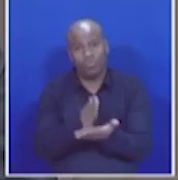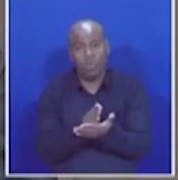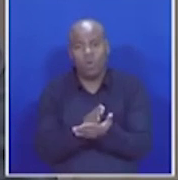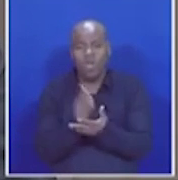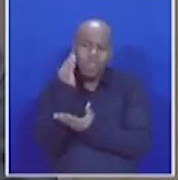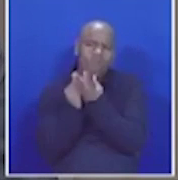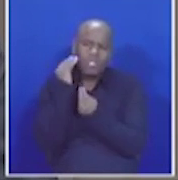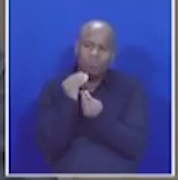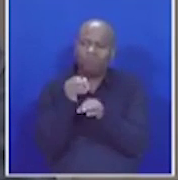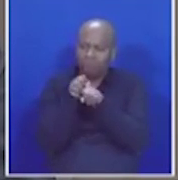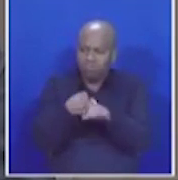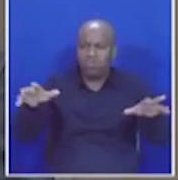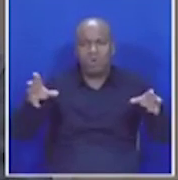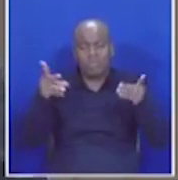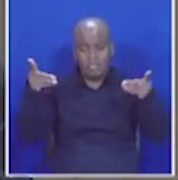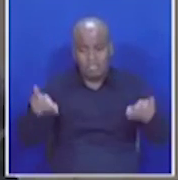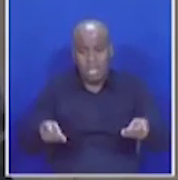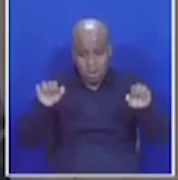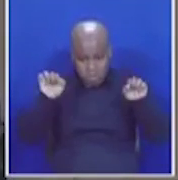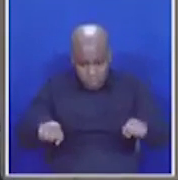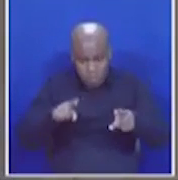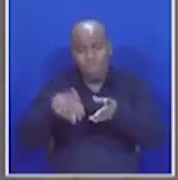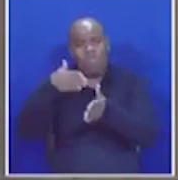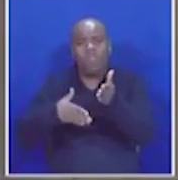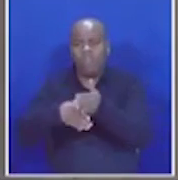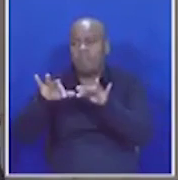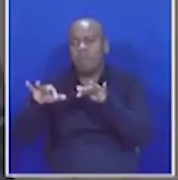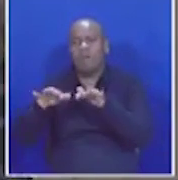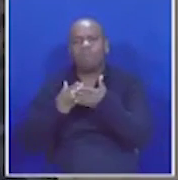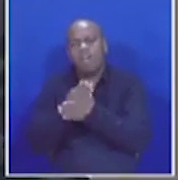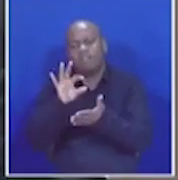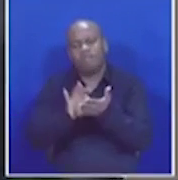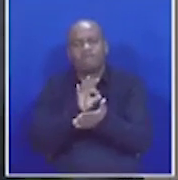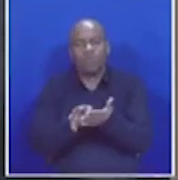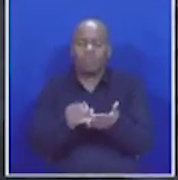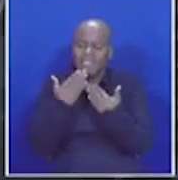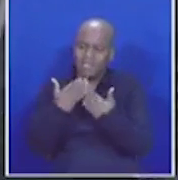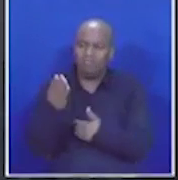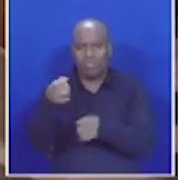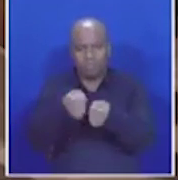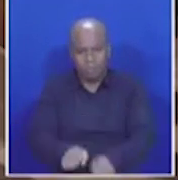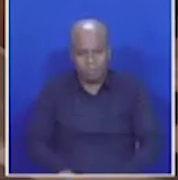information should be designed instead of denying the people the right to vote. I thank you, Chair Pesney. Thank you, sir. you, you.